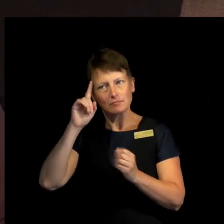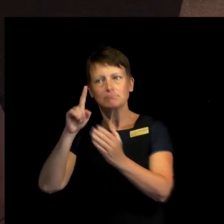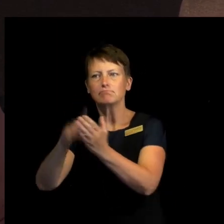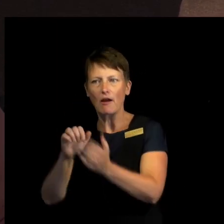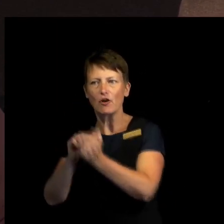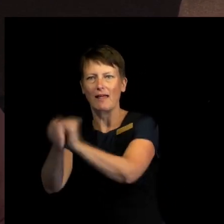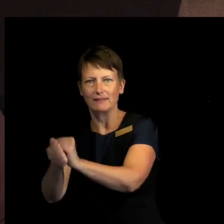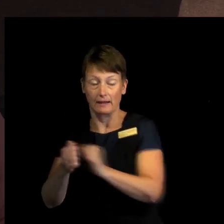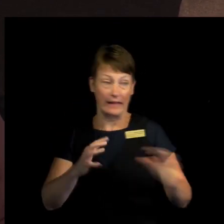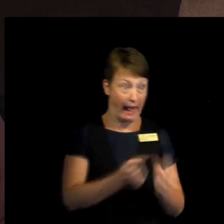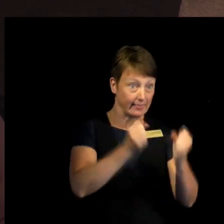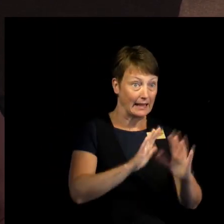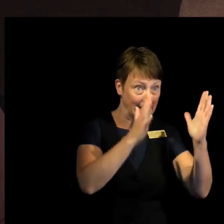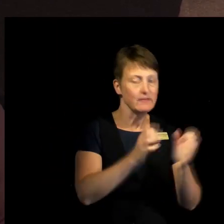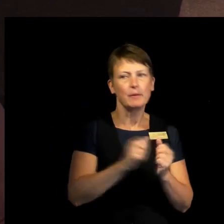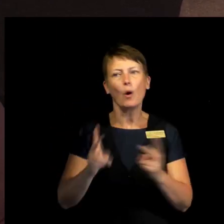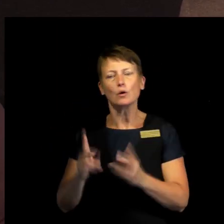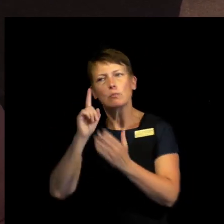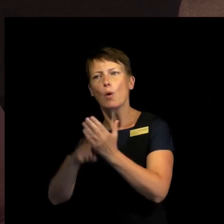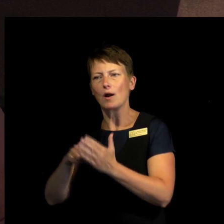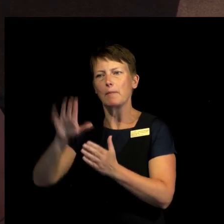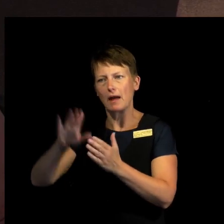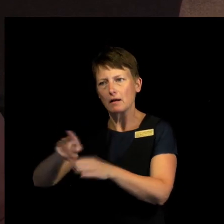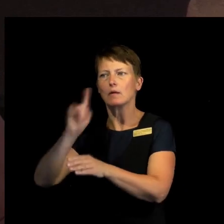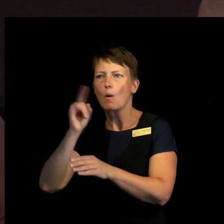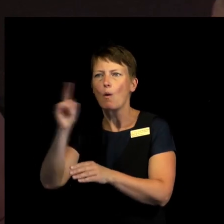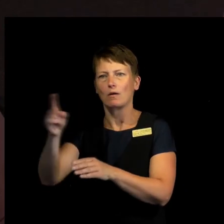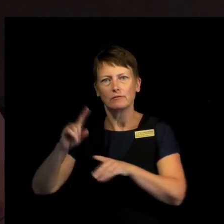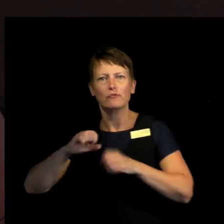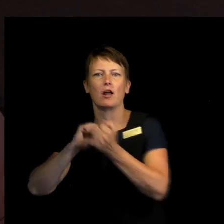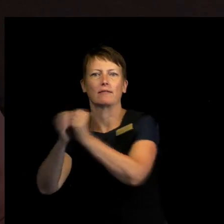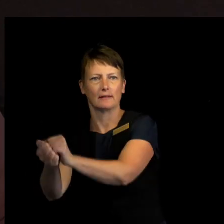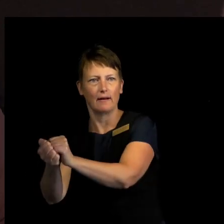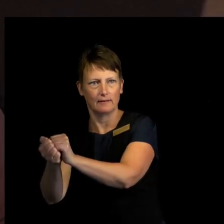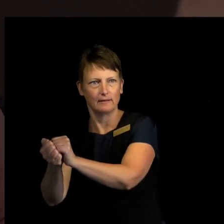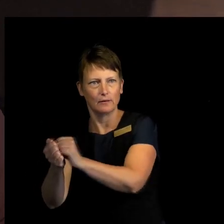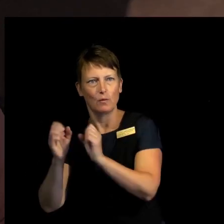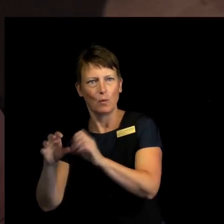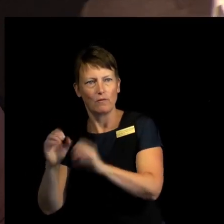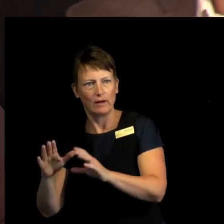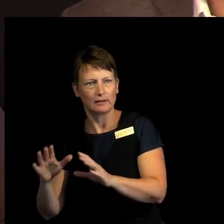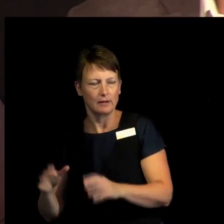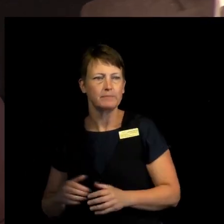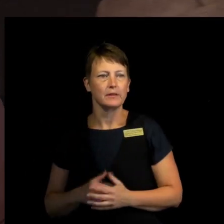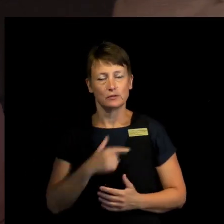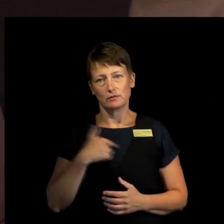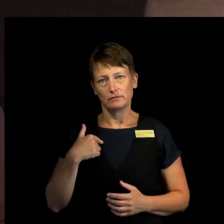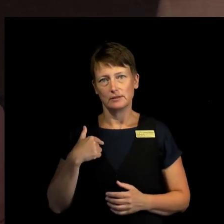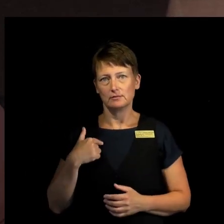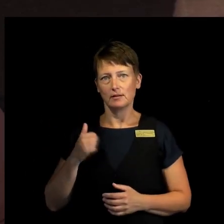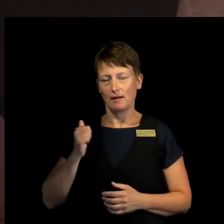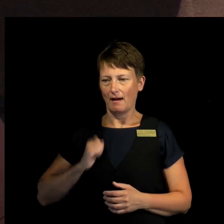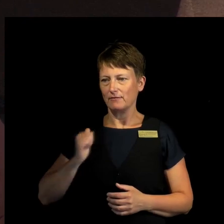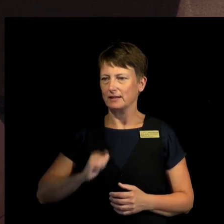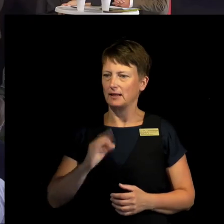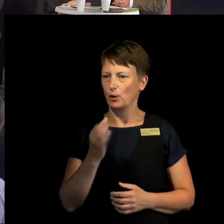but we are also changing lives. And we are increasingly aiming and insisting on using humanitarian dollars as development dollars.